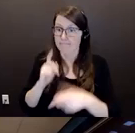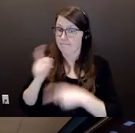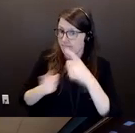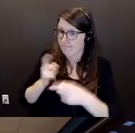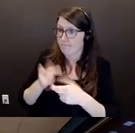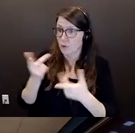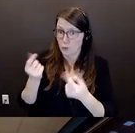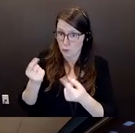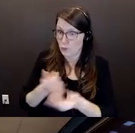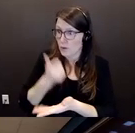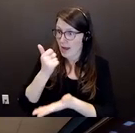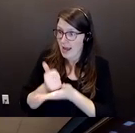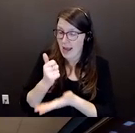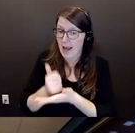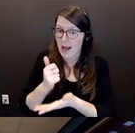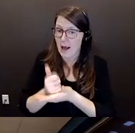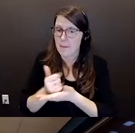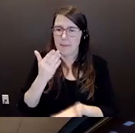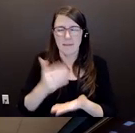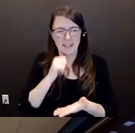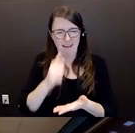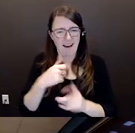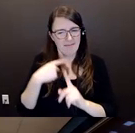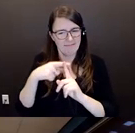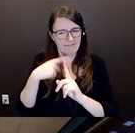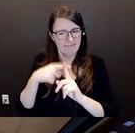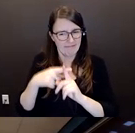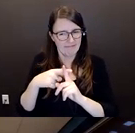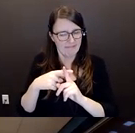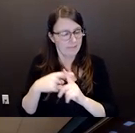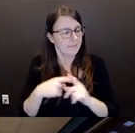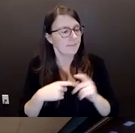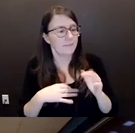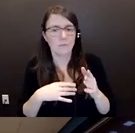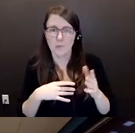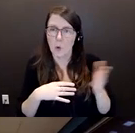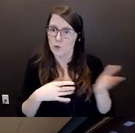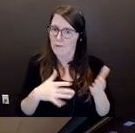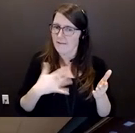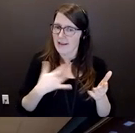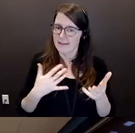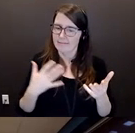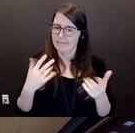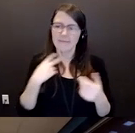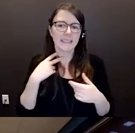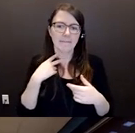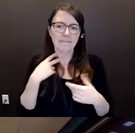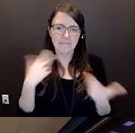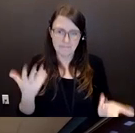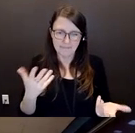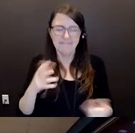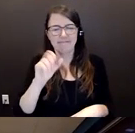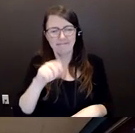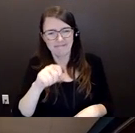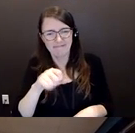in her mind rather than to be helping him. But yet she was the victim. She Yeah. She was the victim here and yet she